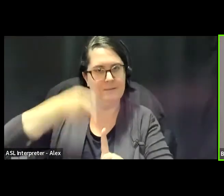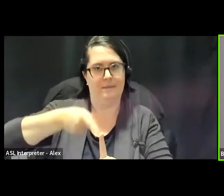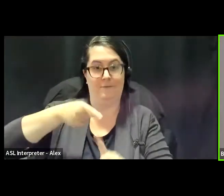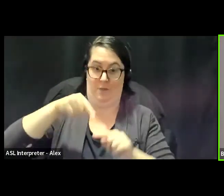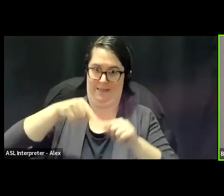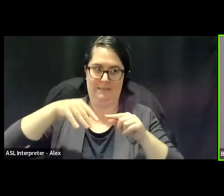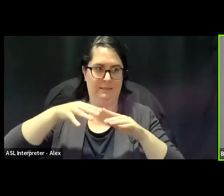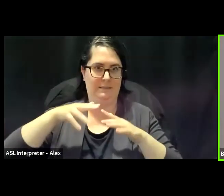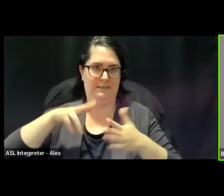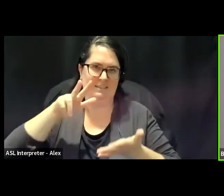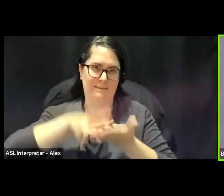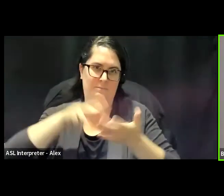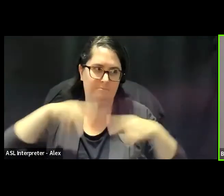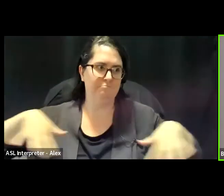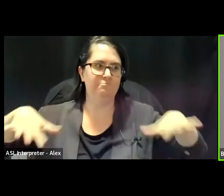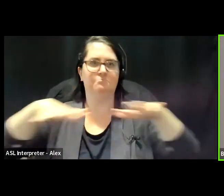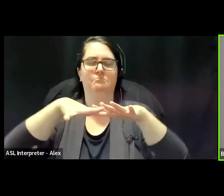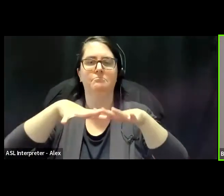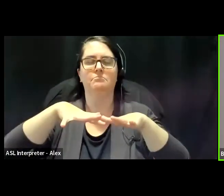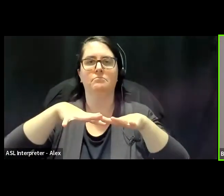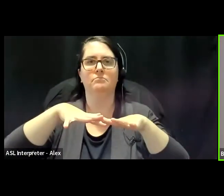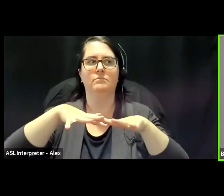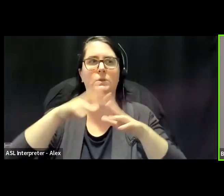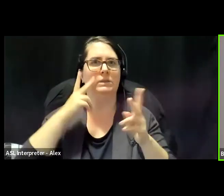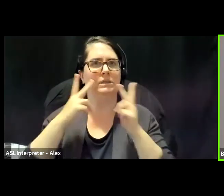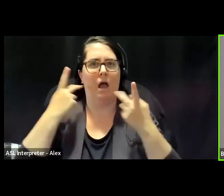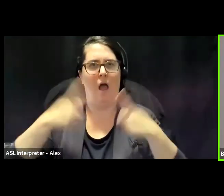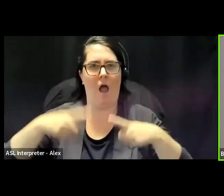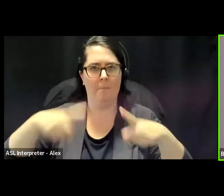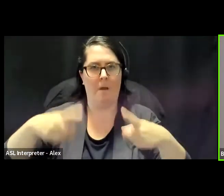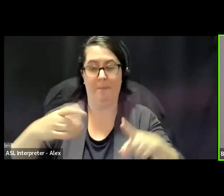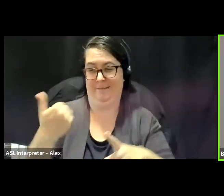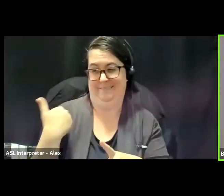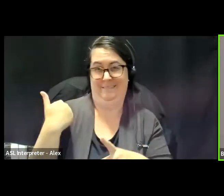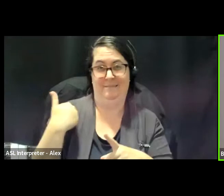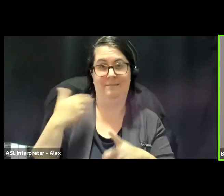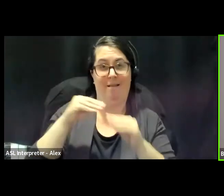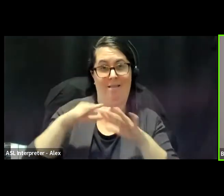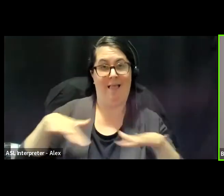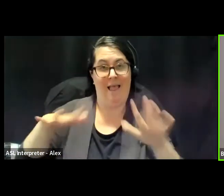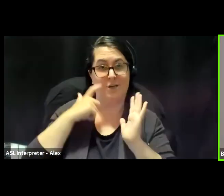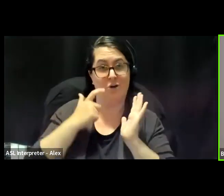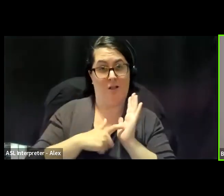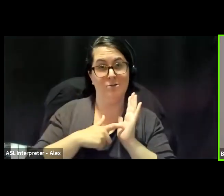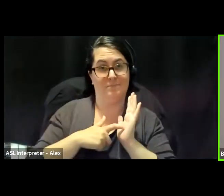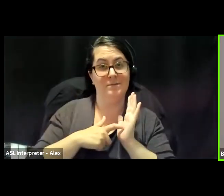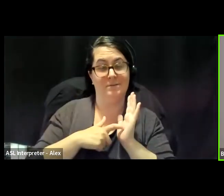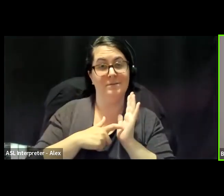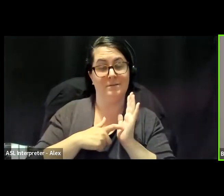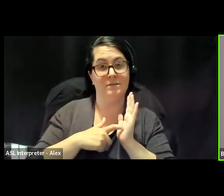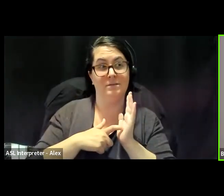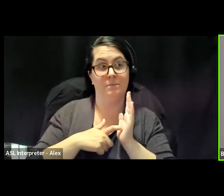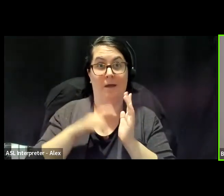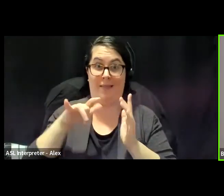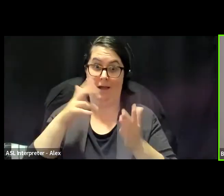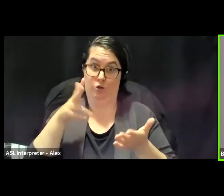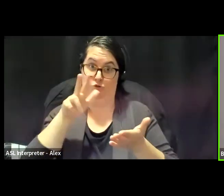territory to itself. There was the land acknowledgement in the beginning and, you know, recognizing that that treaty,